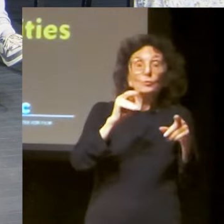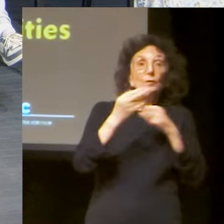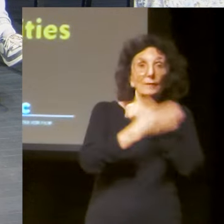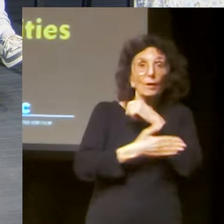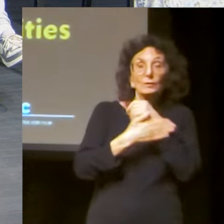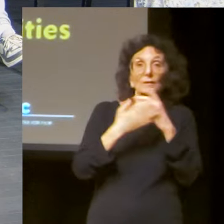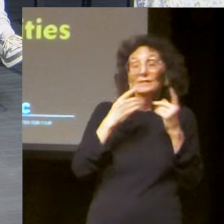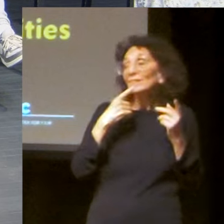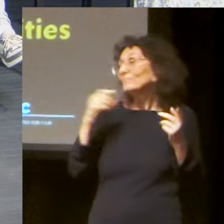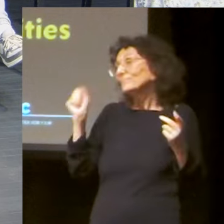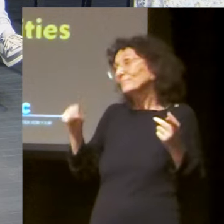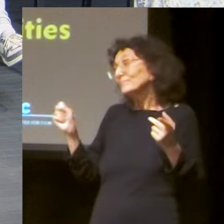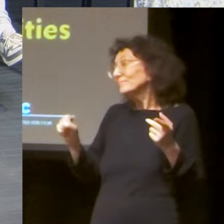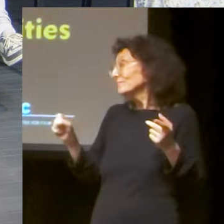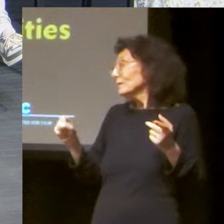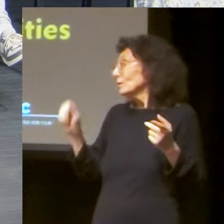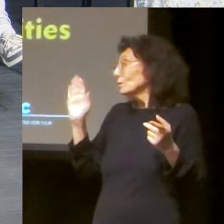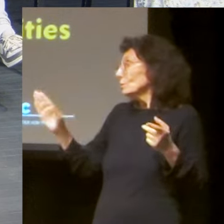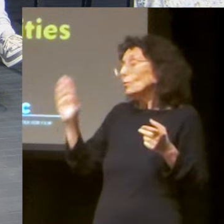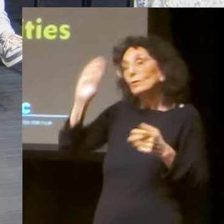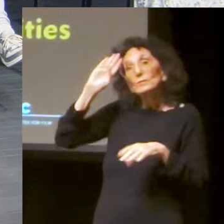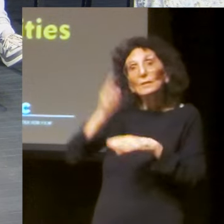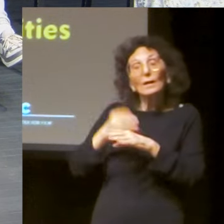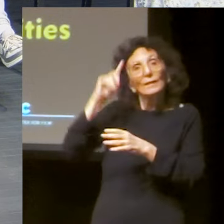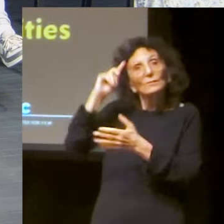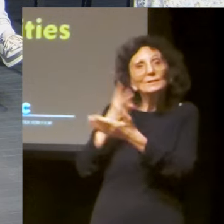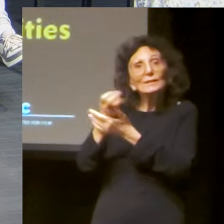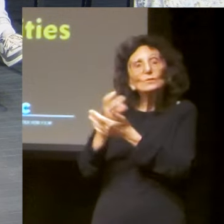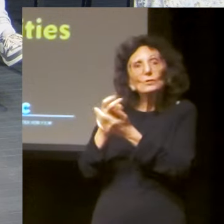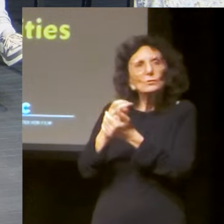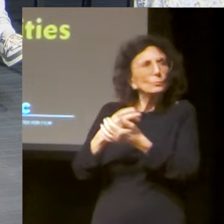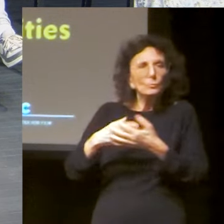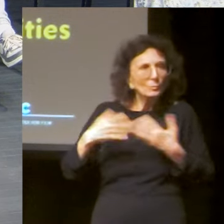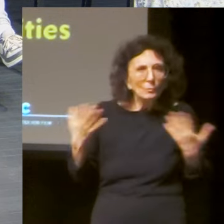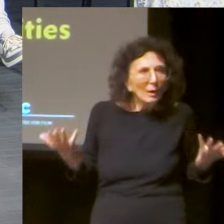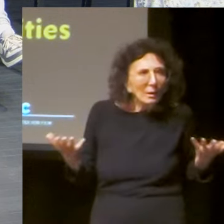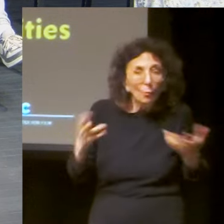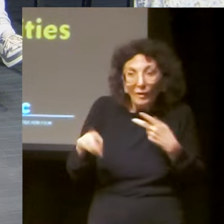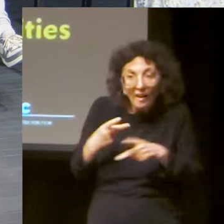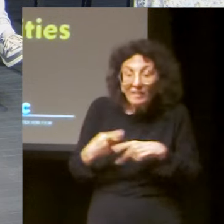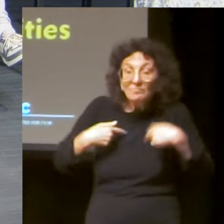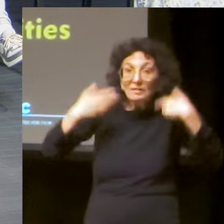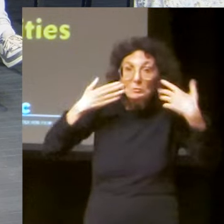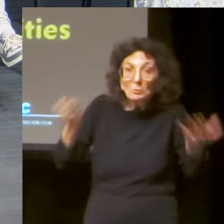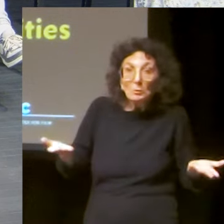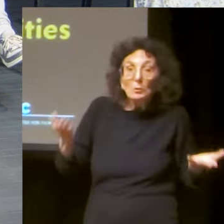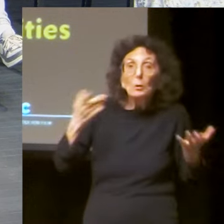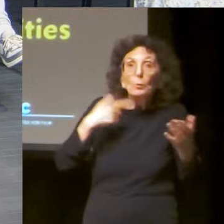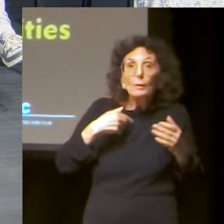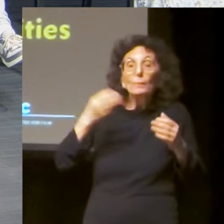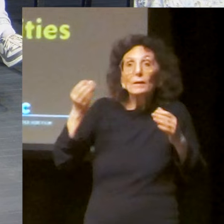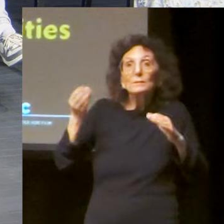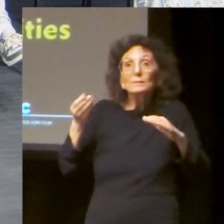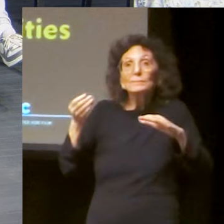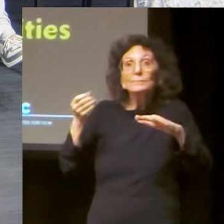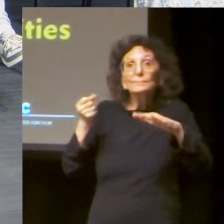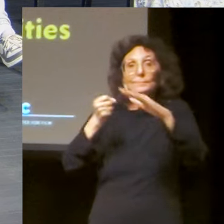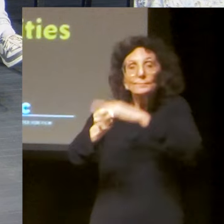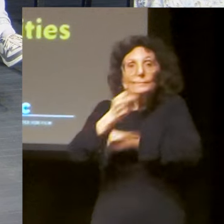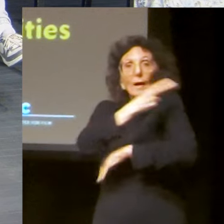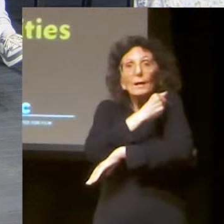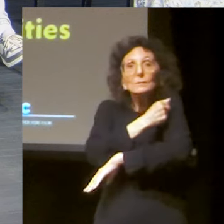And I went to Dr. Charles in union. And he told me, he said, yes,